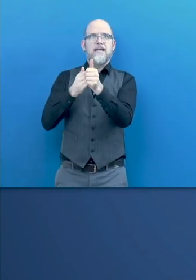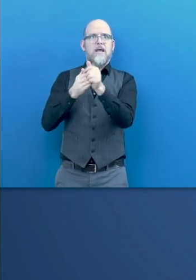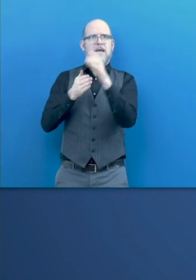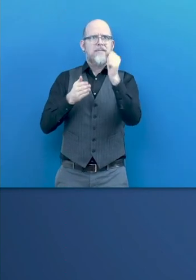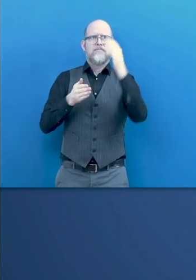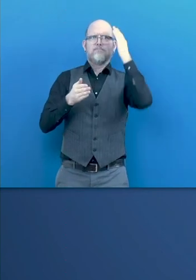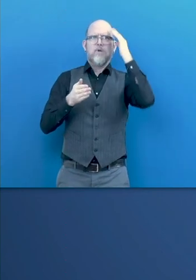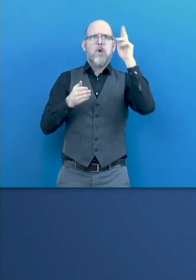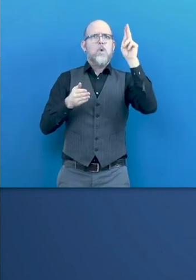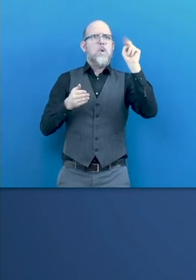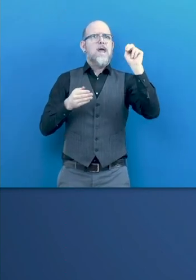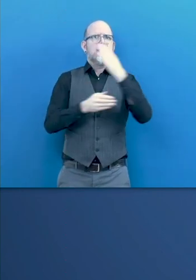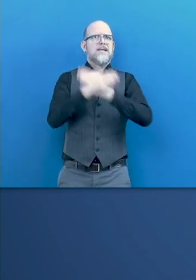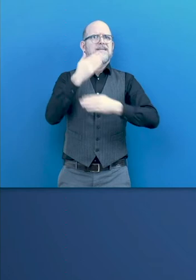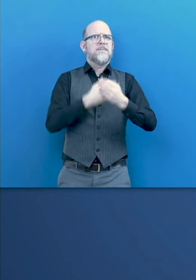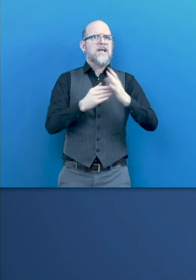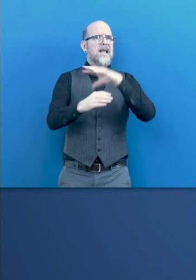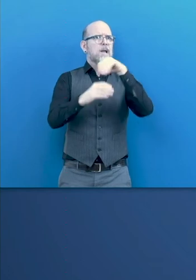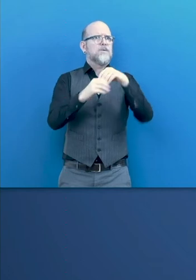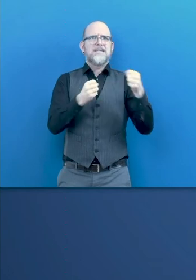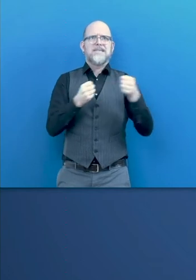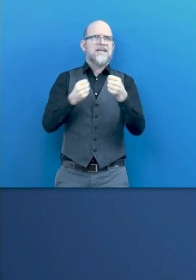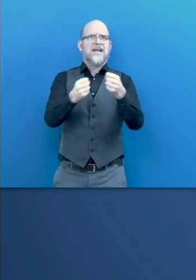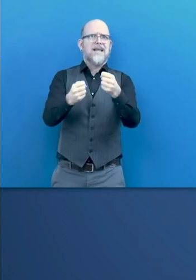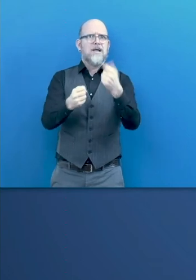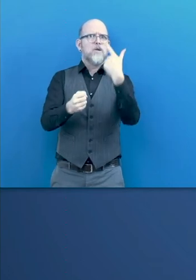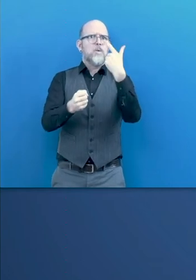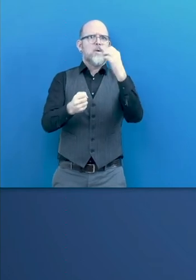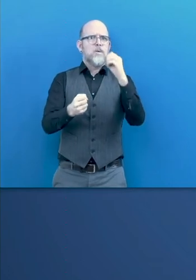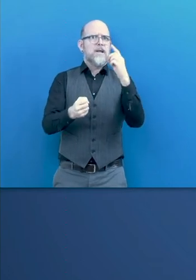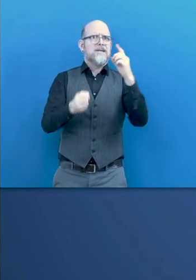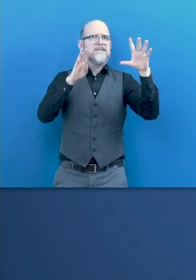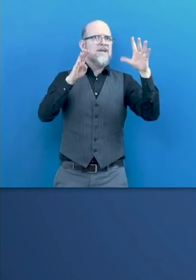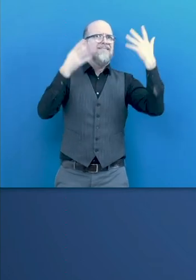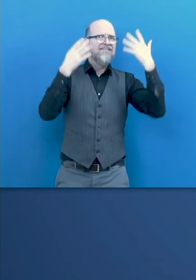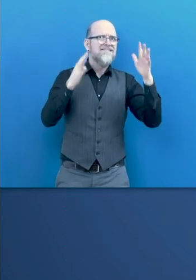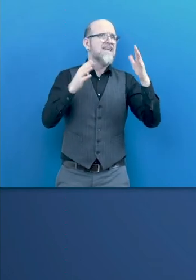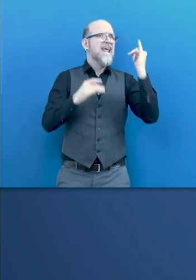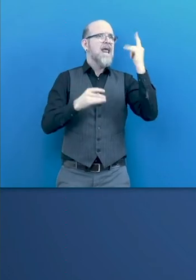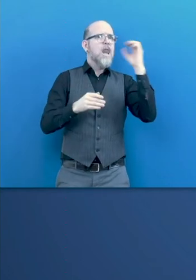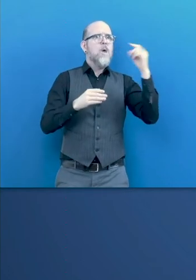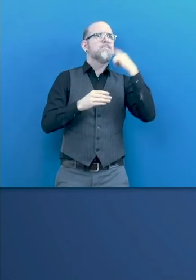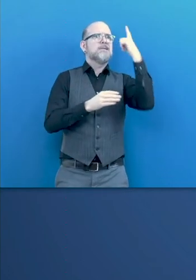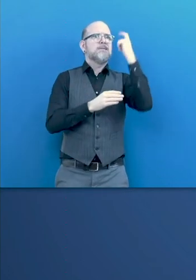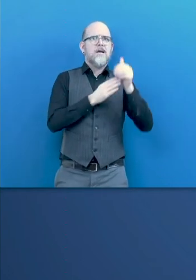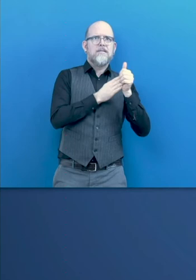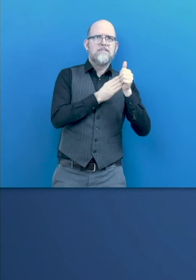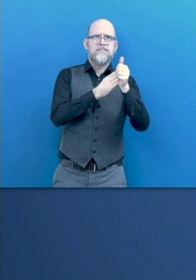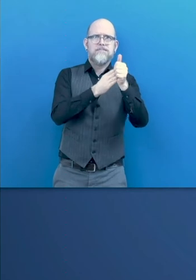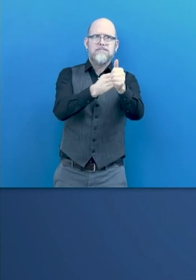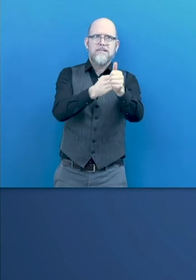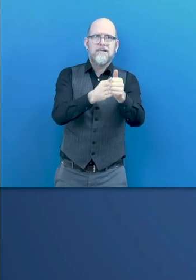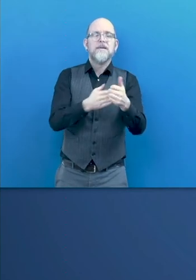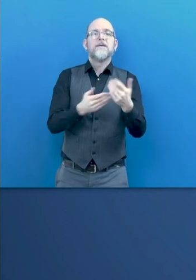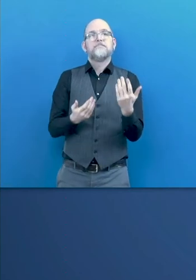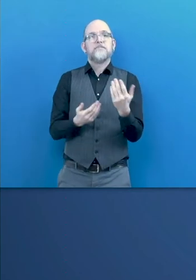the UN Disability Inclusion Strategy back in 2019. And more recently, the governing body of the ILO has